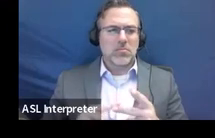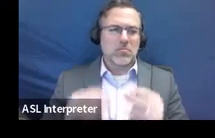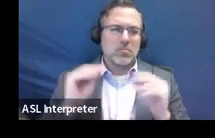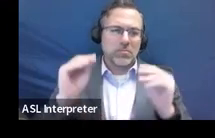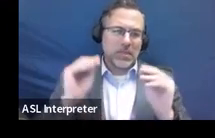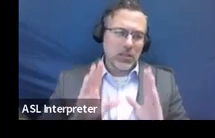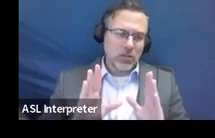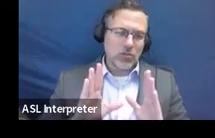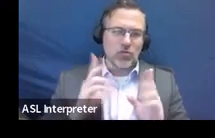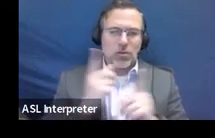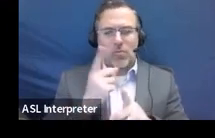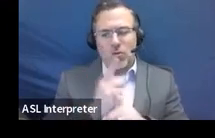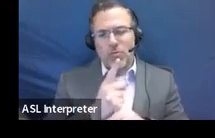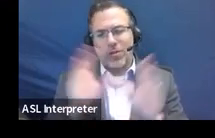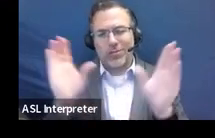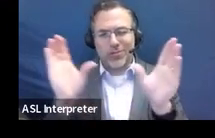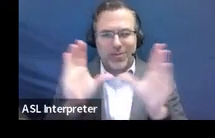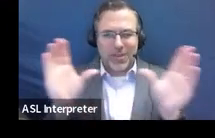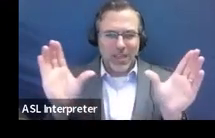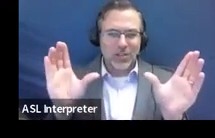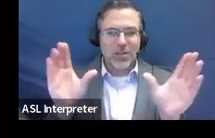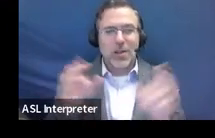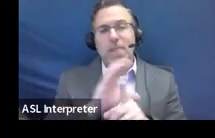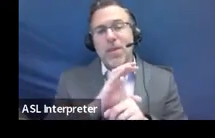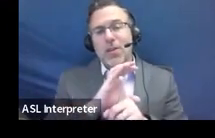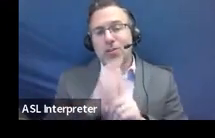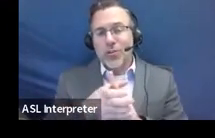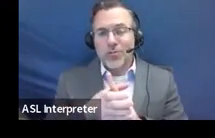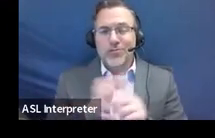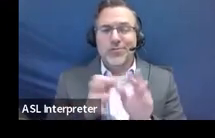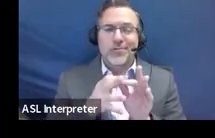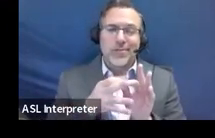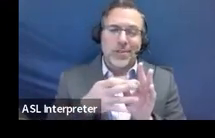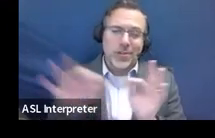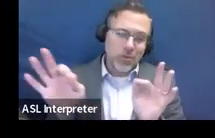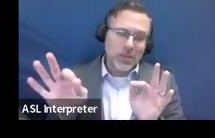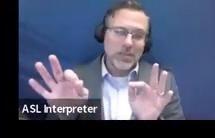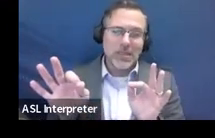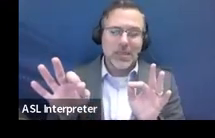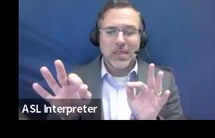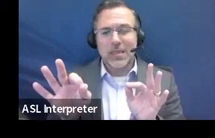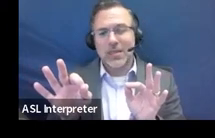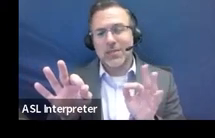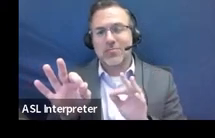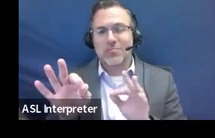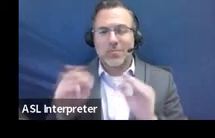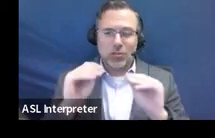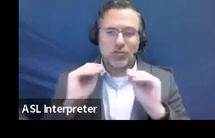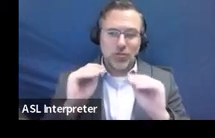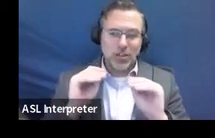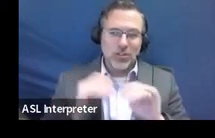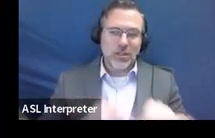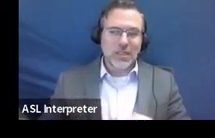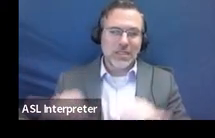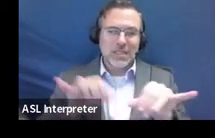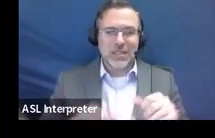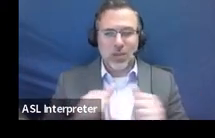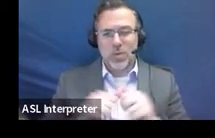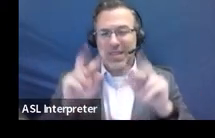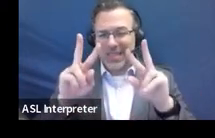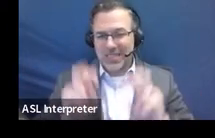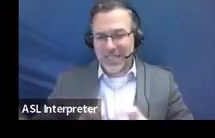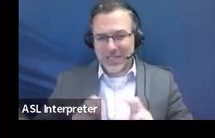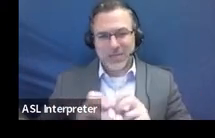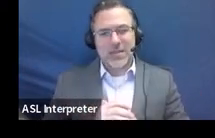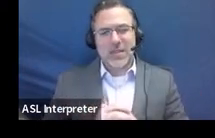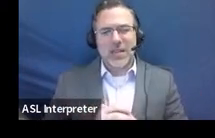culturally and linguistically include instruction consistent with assessments used to measure academic achievement. So, and I